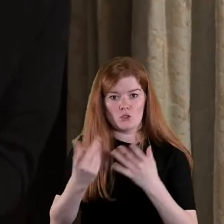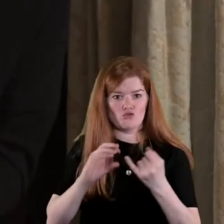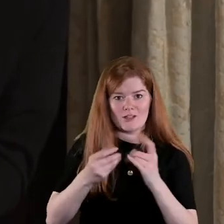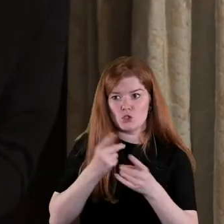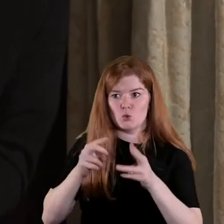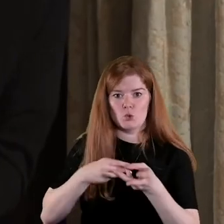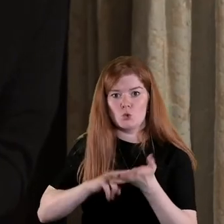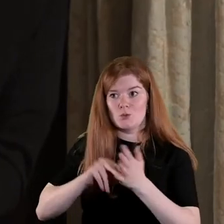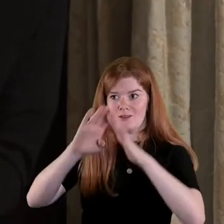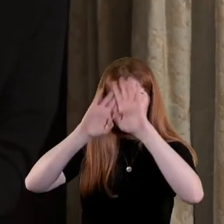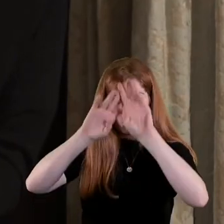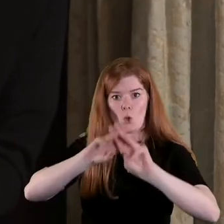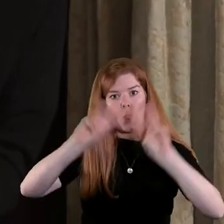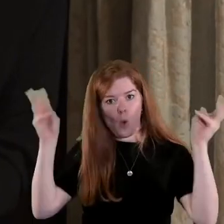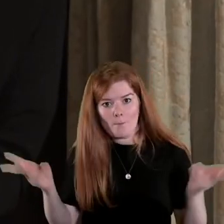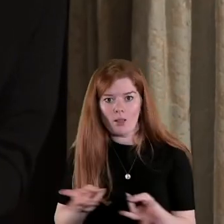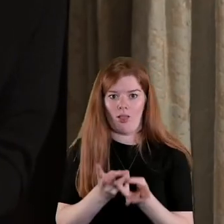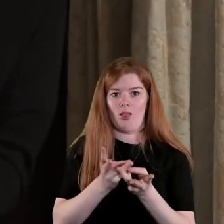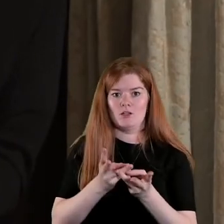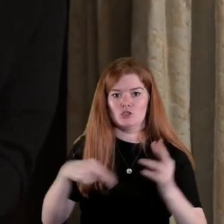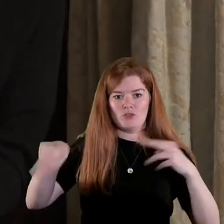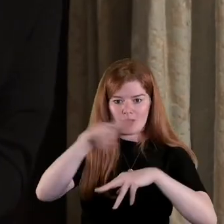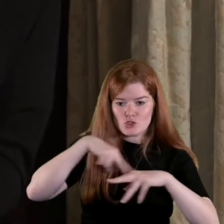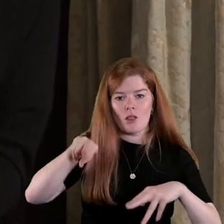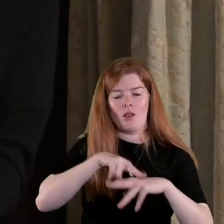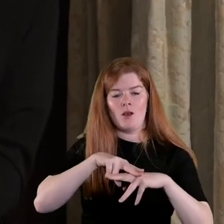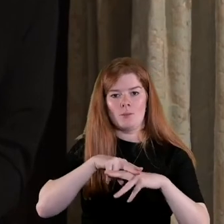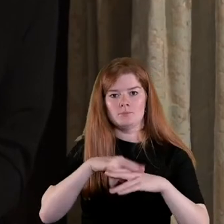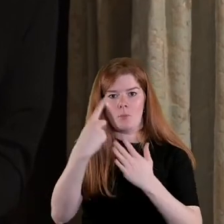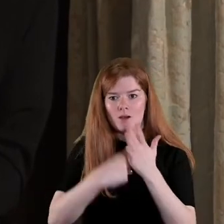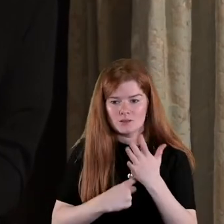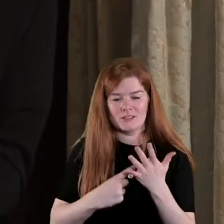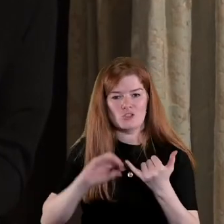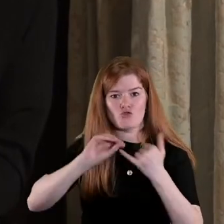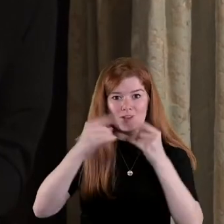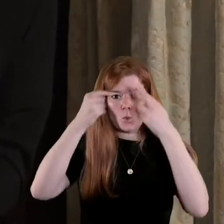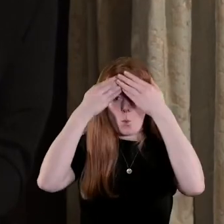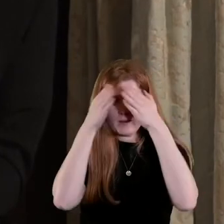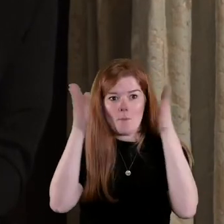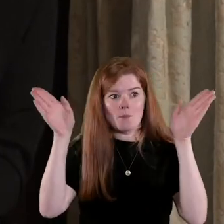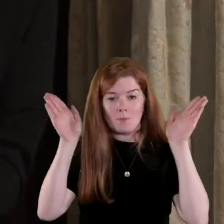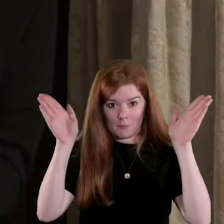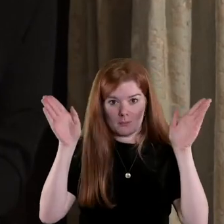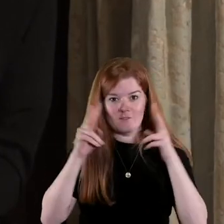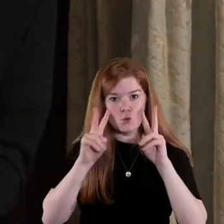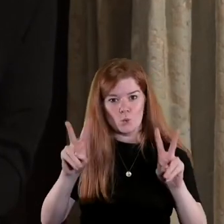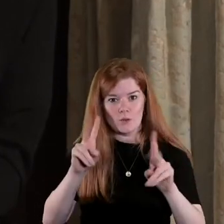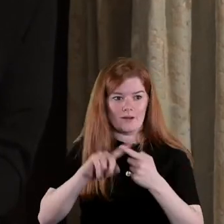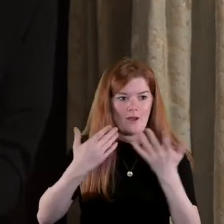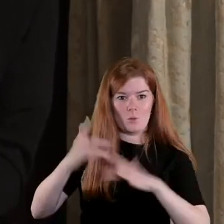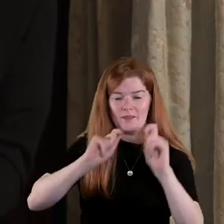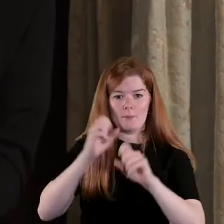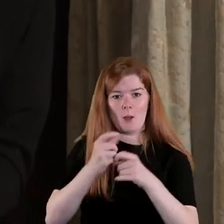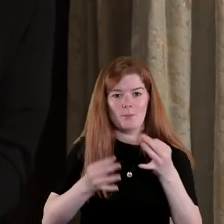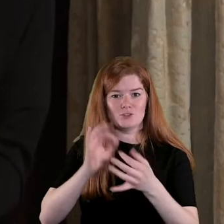global and transnational and comparative methodologies is just to try and open up thinking about how political